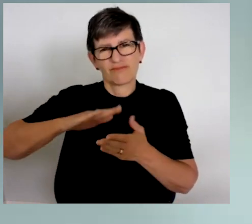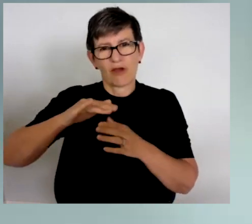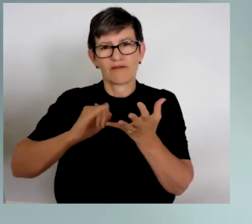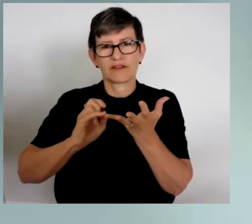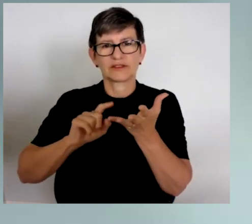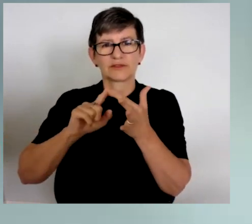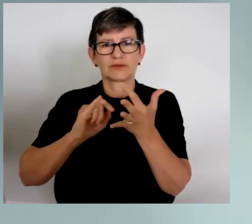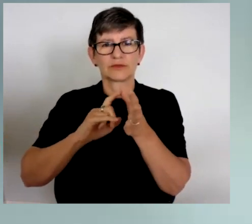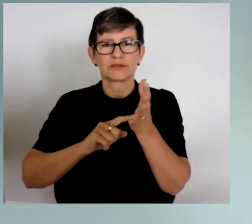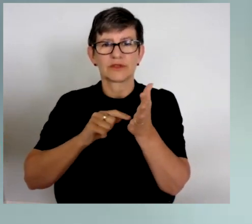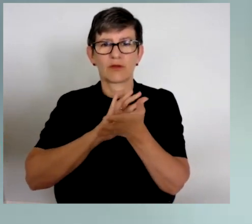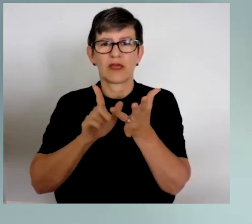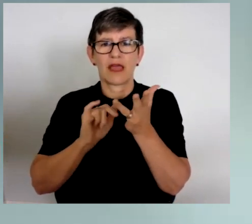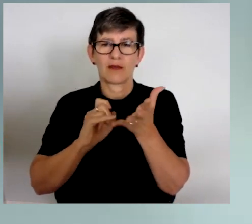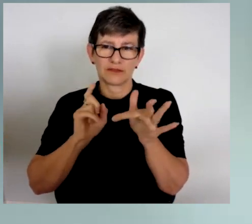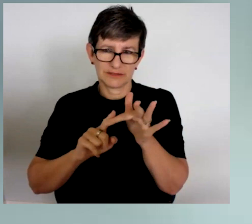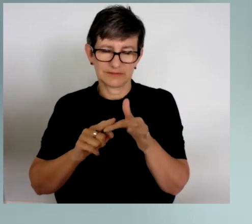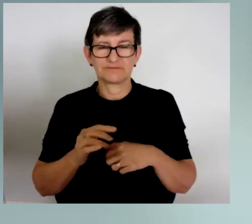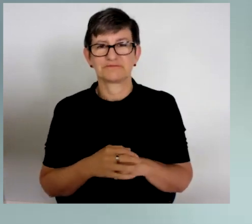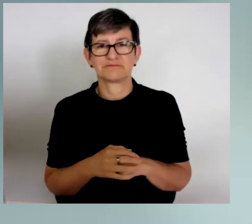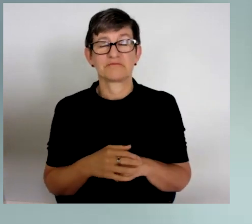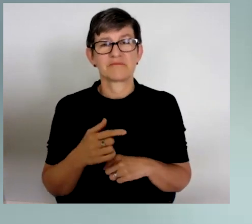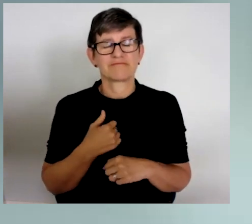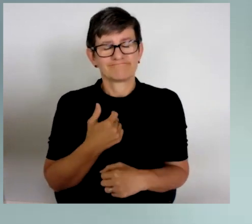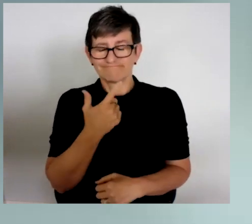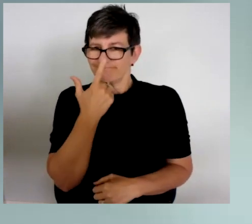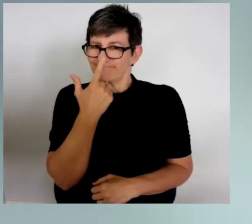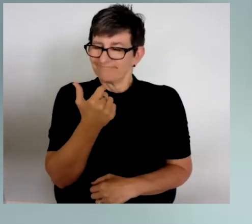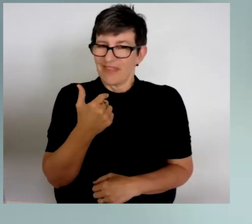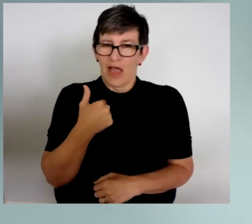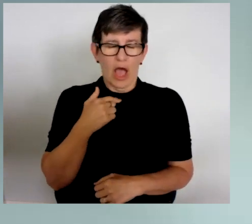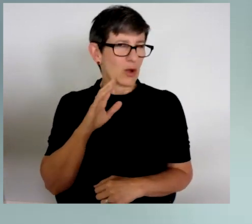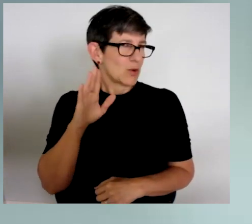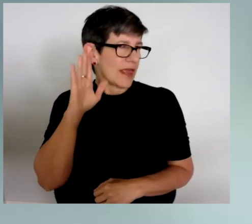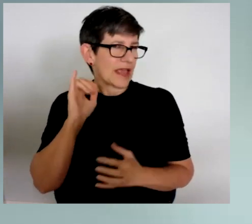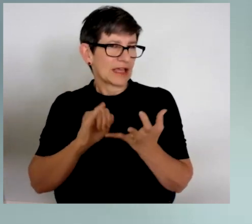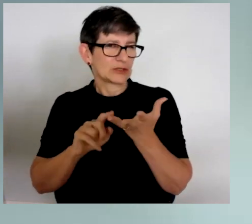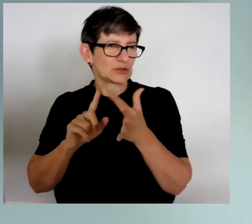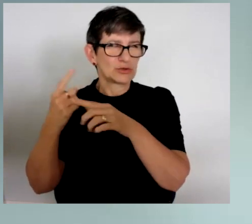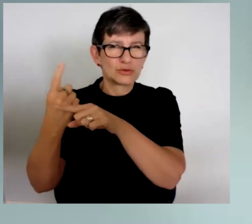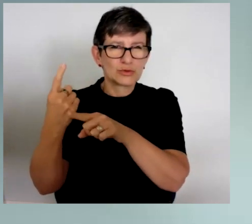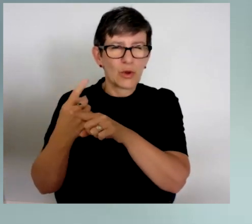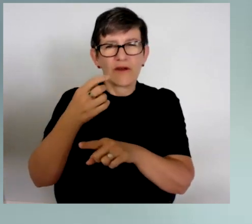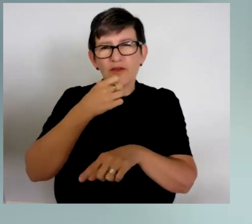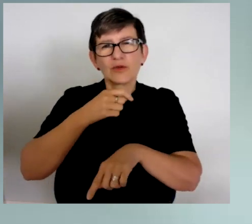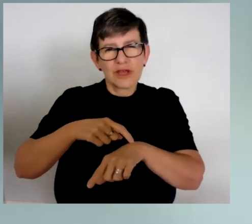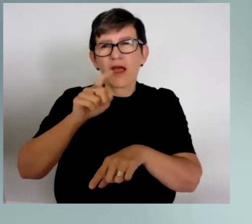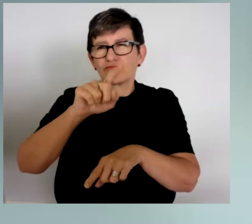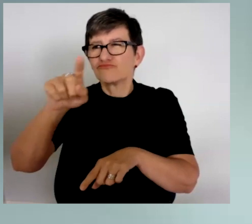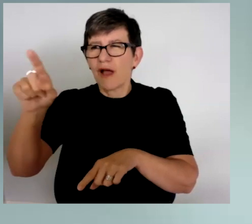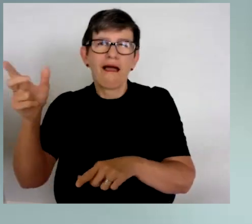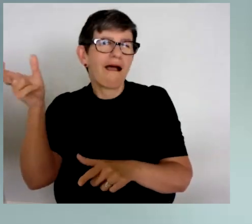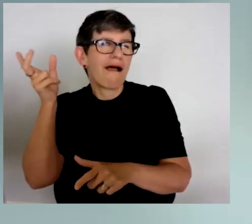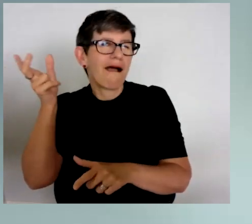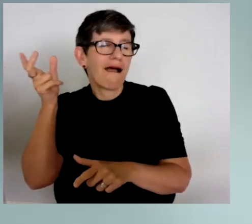was fortunate enough to hear Sue speak on a number of occasions and was in